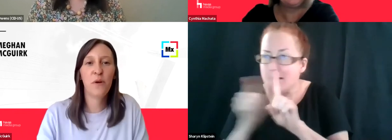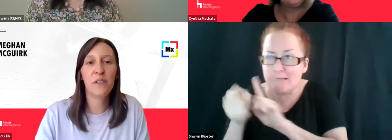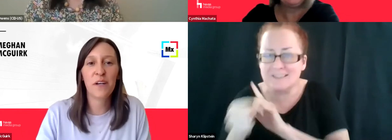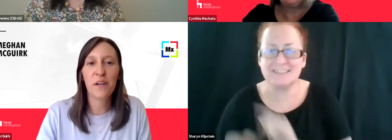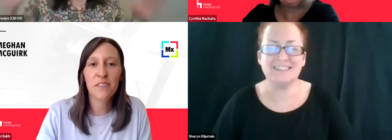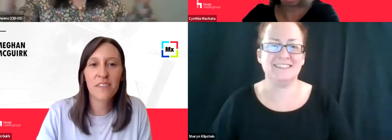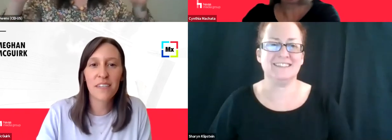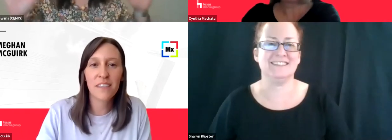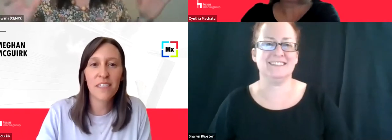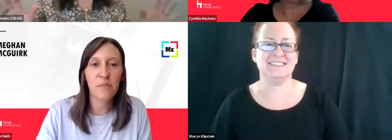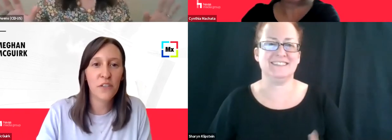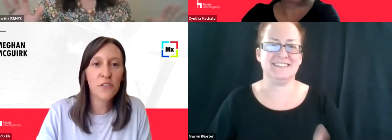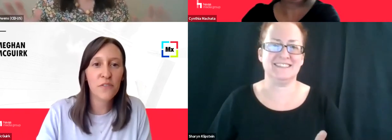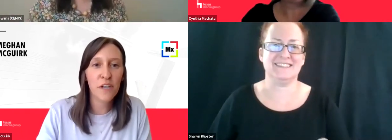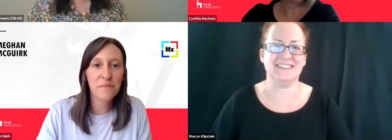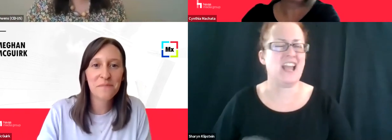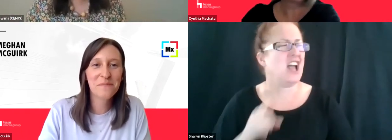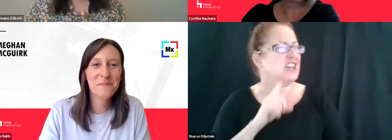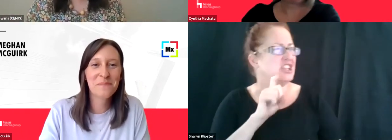yeah,